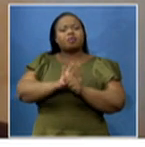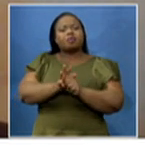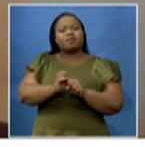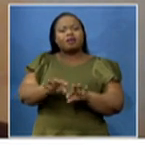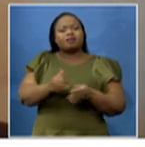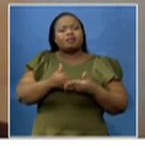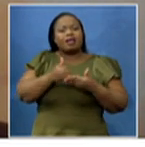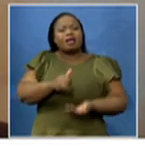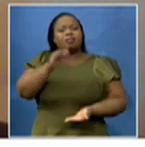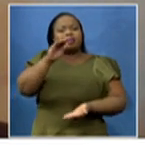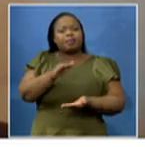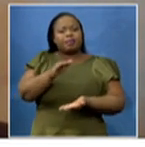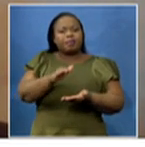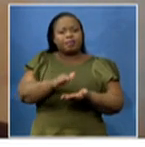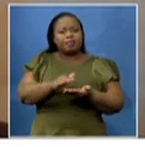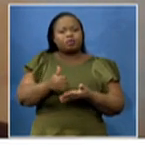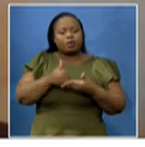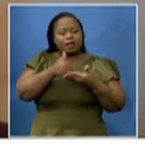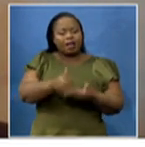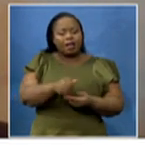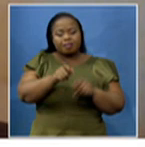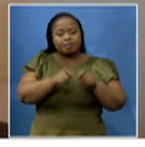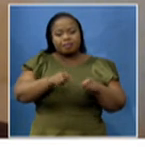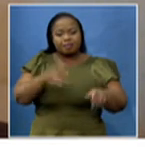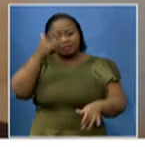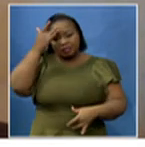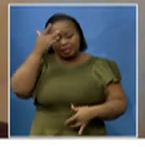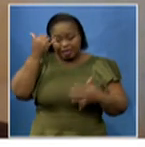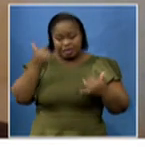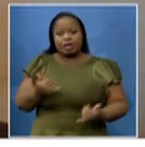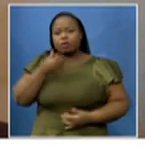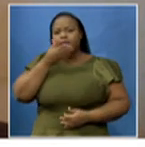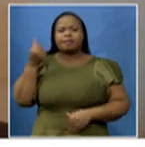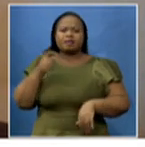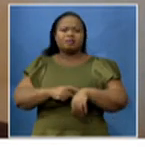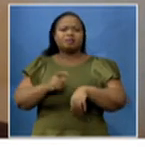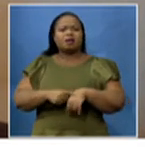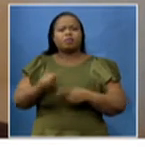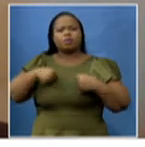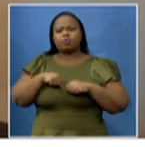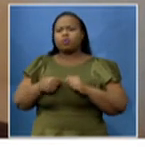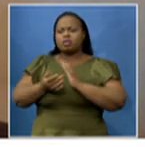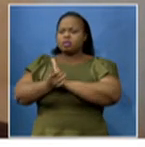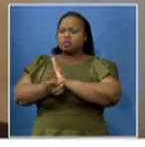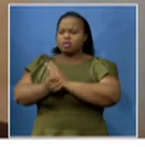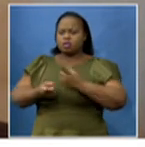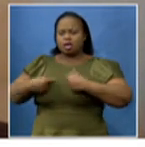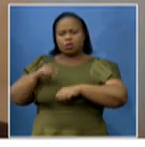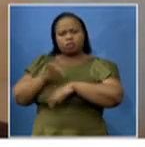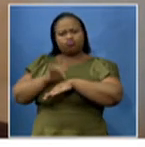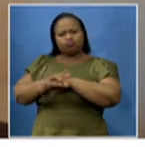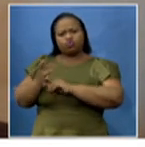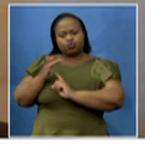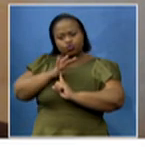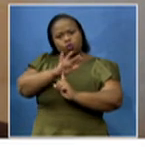better time and opportunity to display the skills and also to see the outcome and